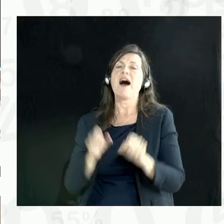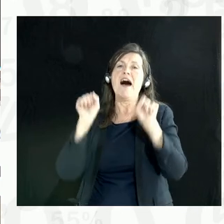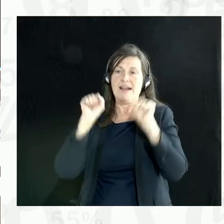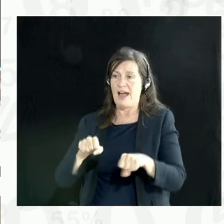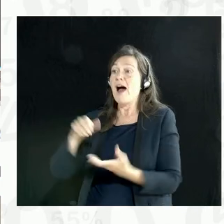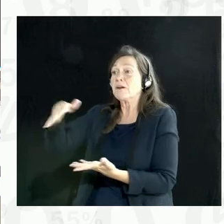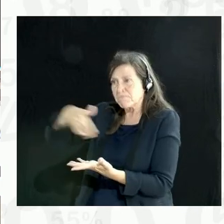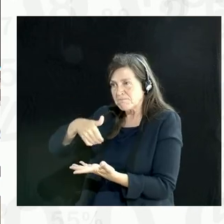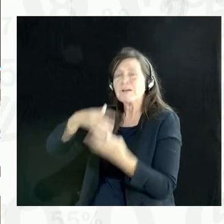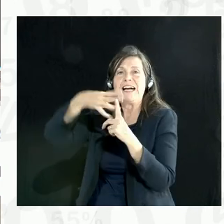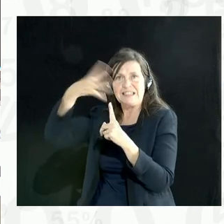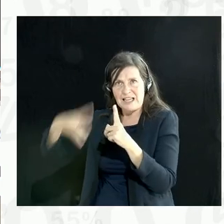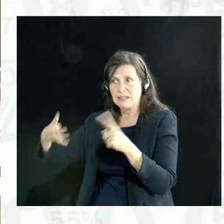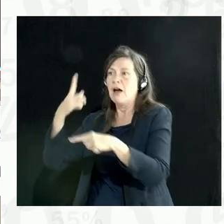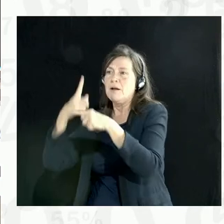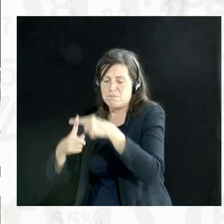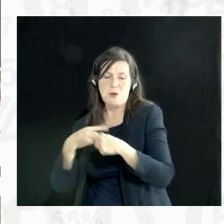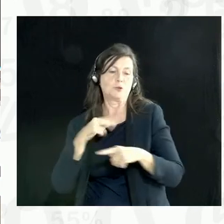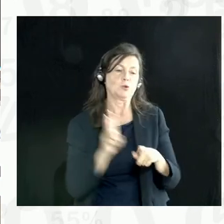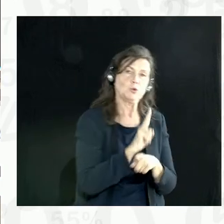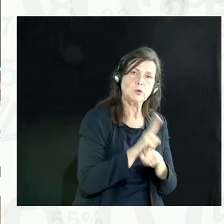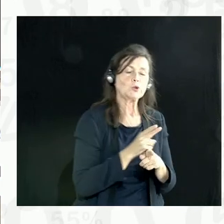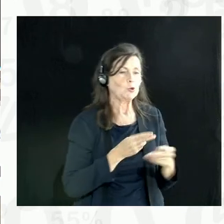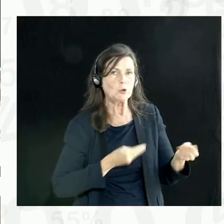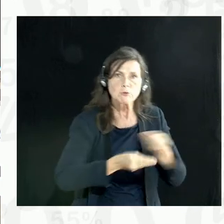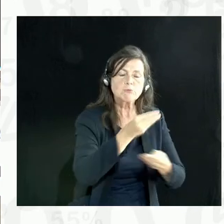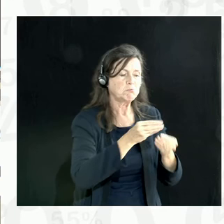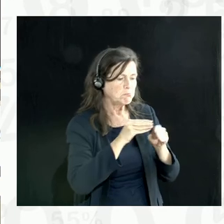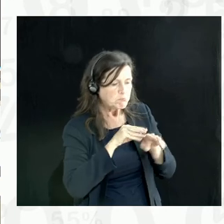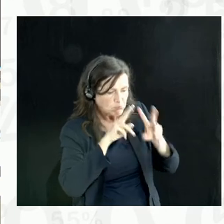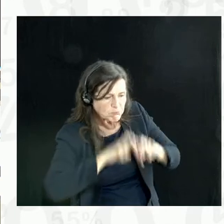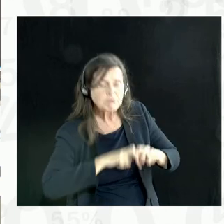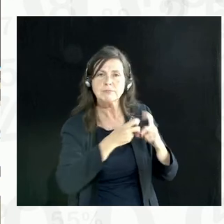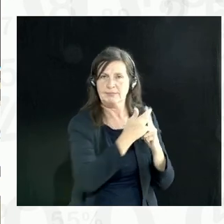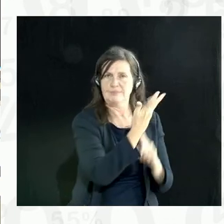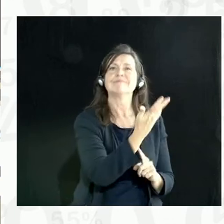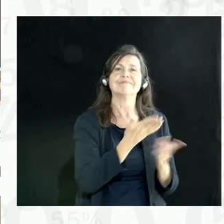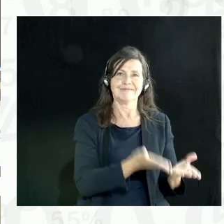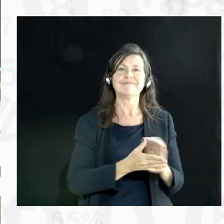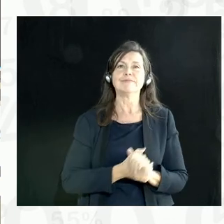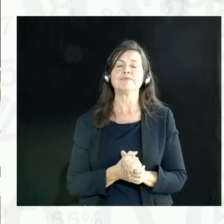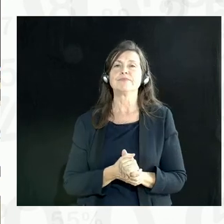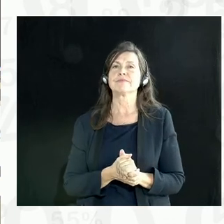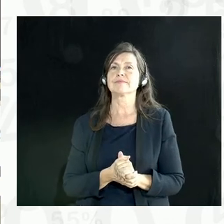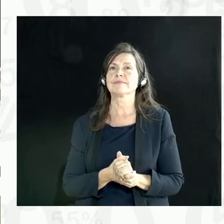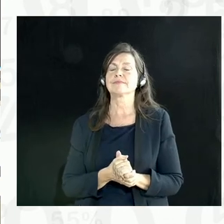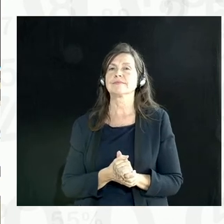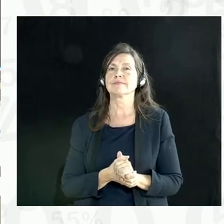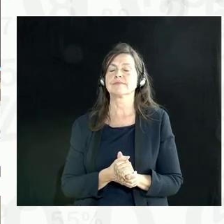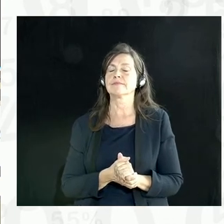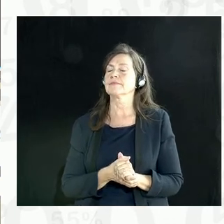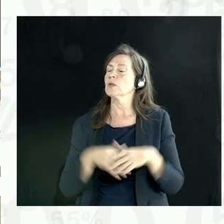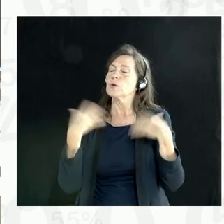data and utilize it, too. And that's really what you want. But I do think that there is, again, an extremely